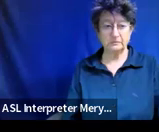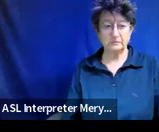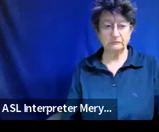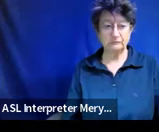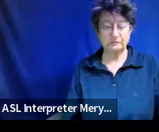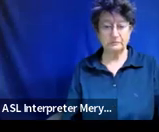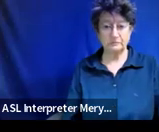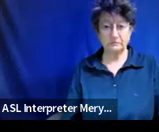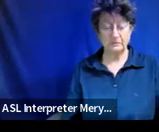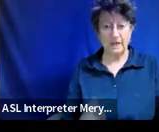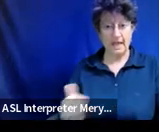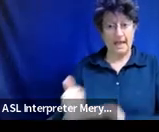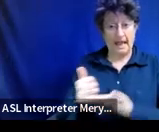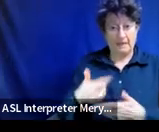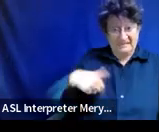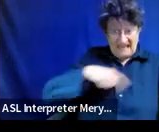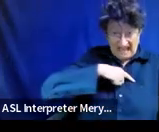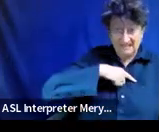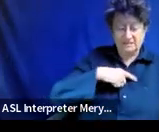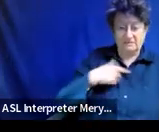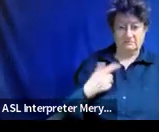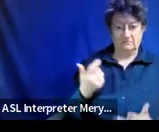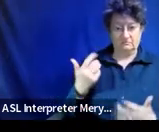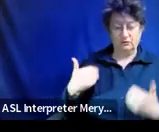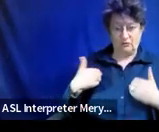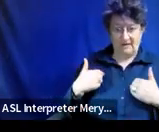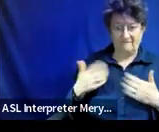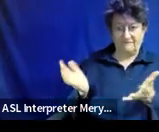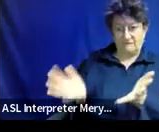It's helpful for us to have this, these talks.